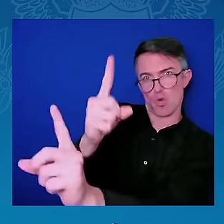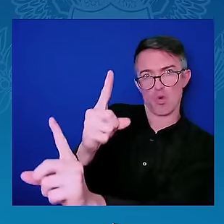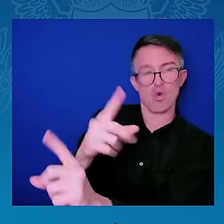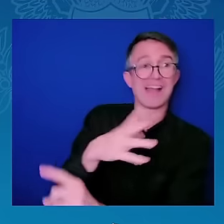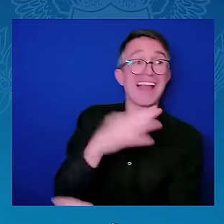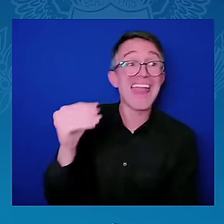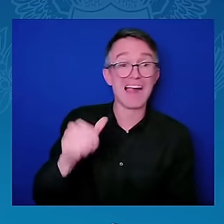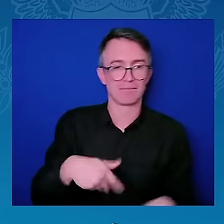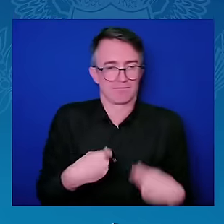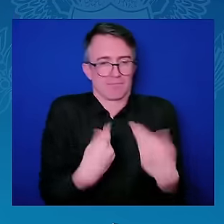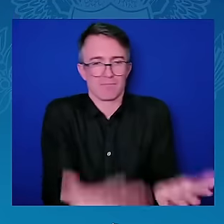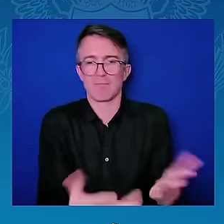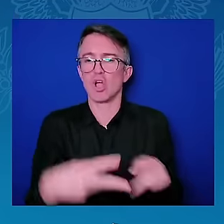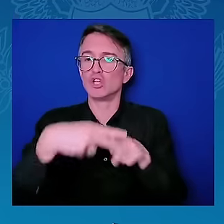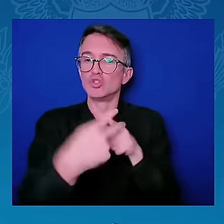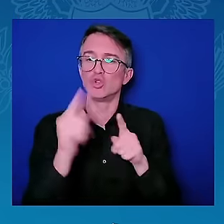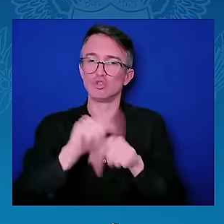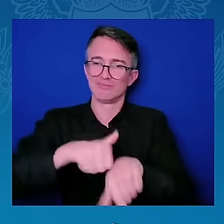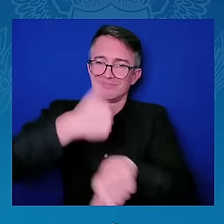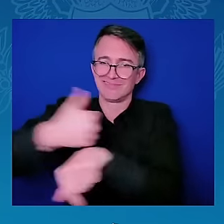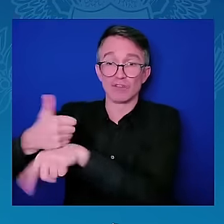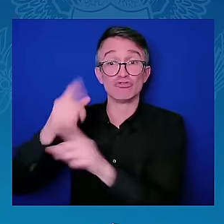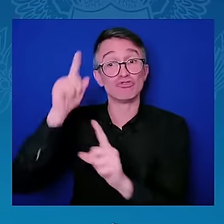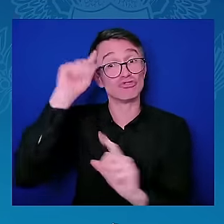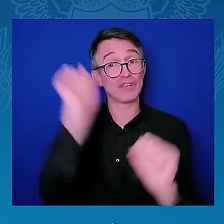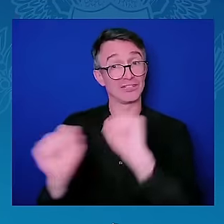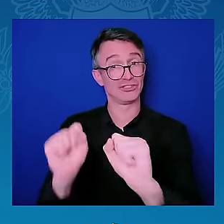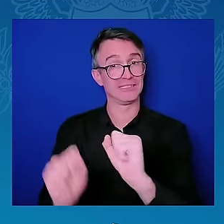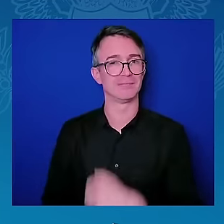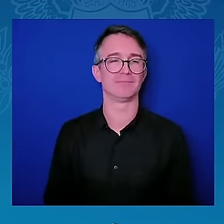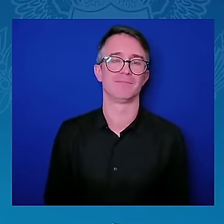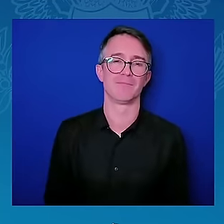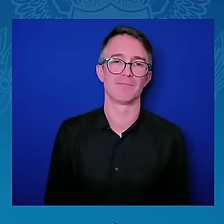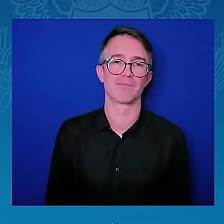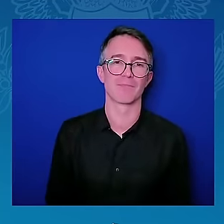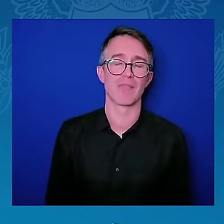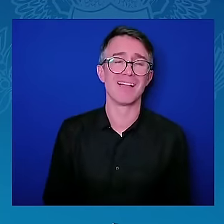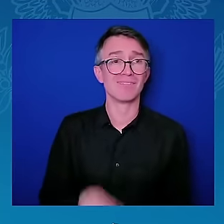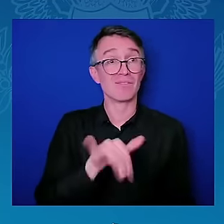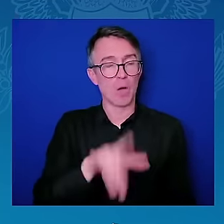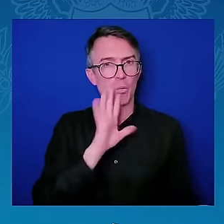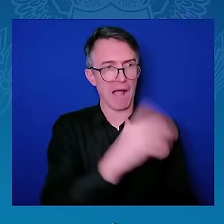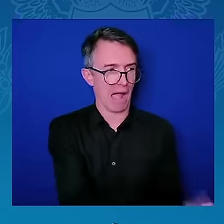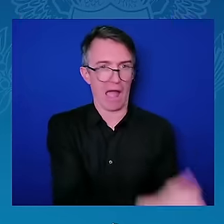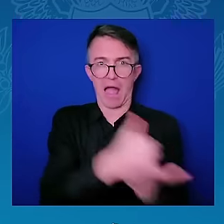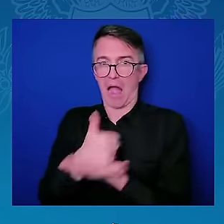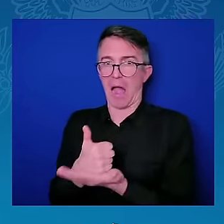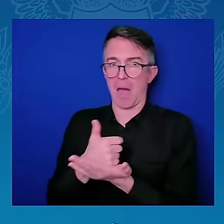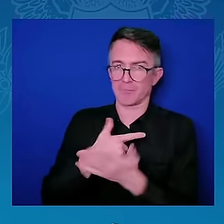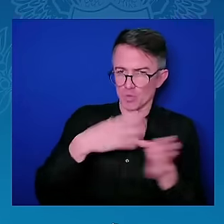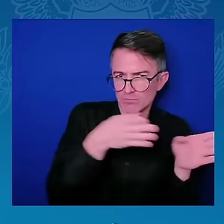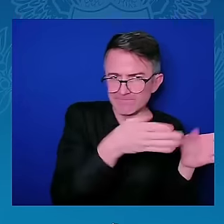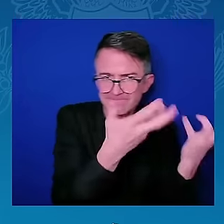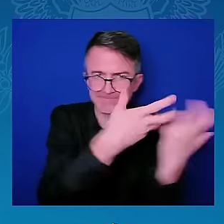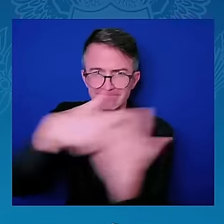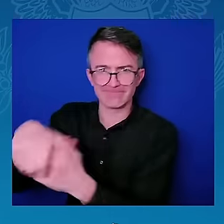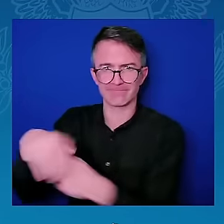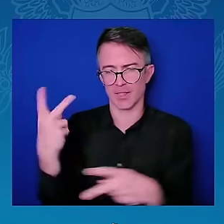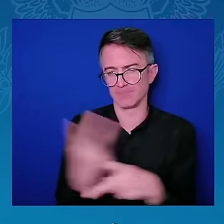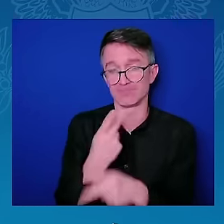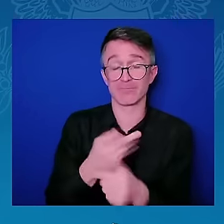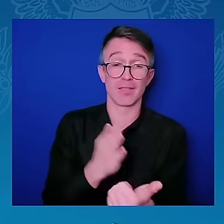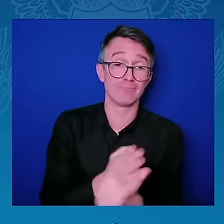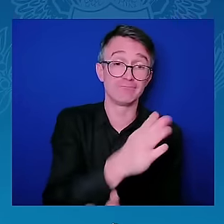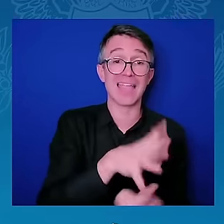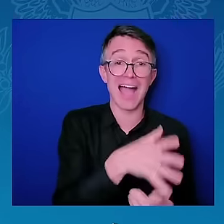health, education, tax collection, government services. In fact, for Kenya,